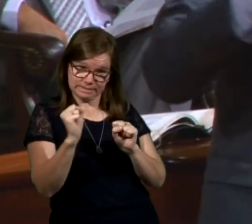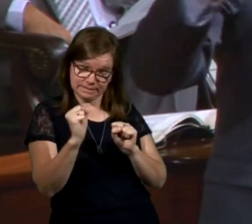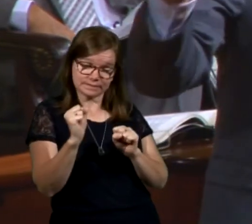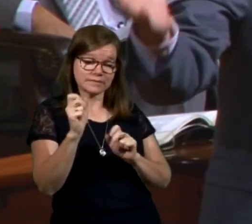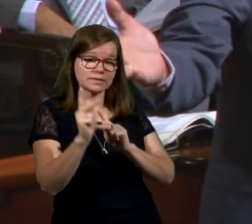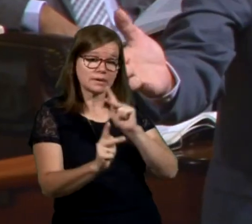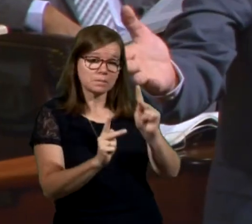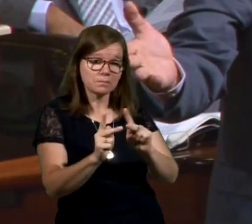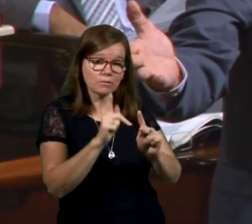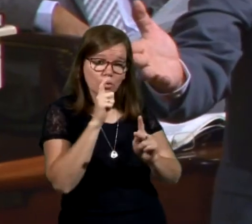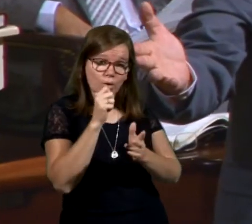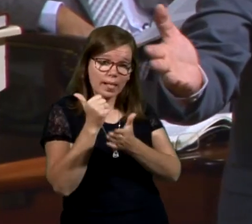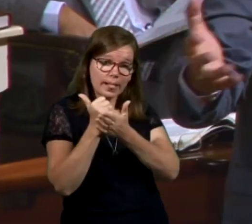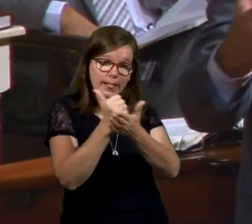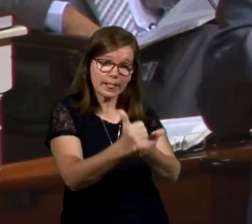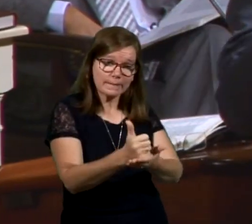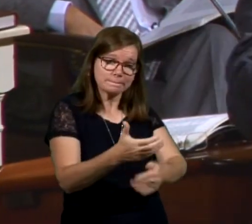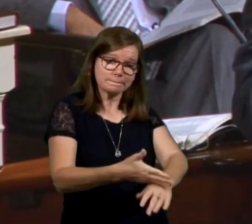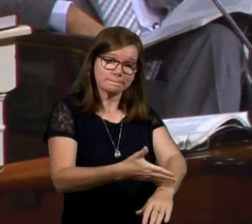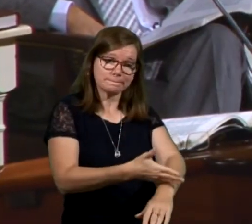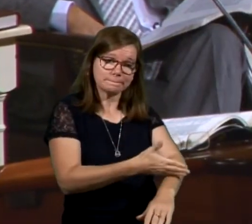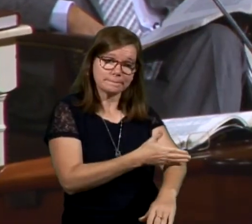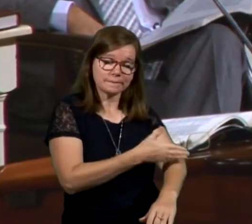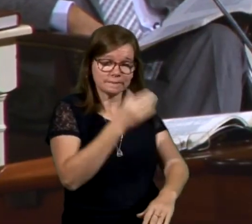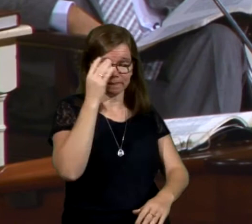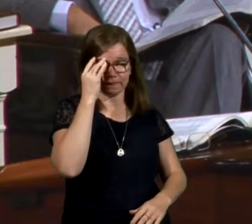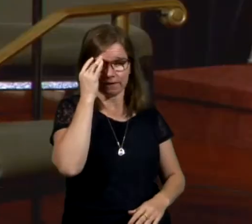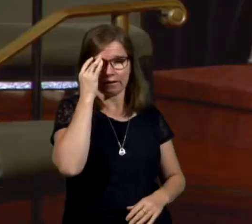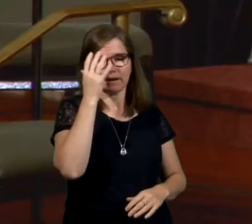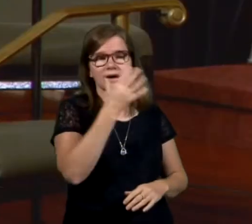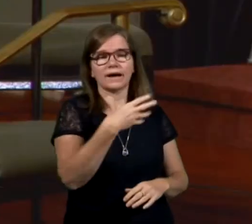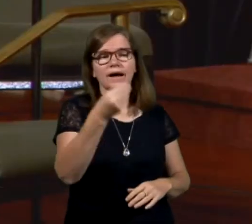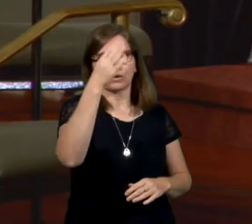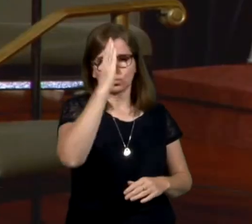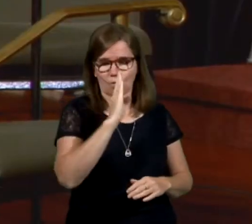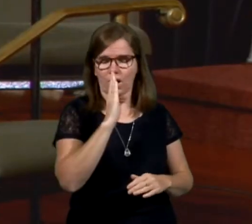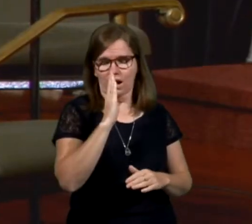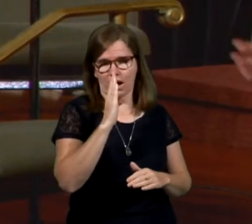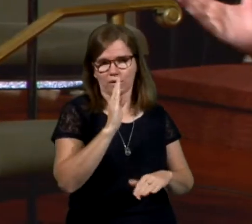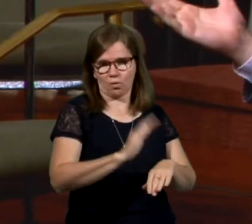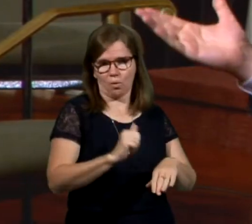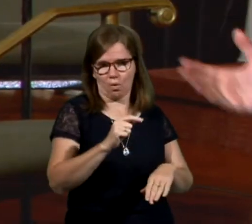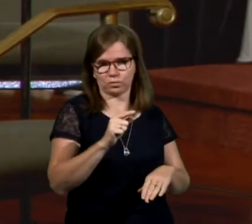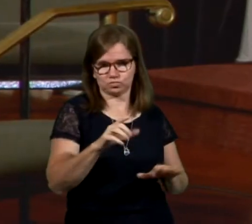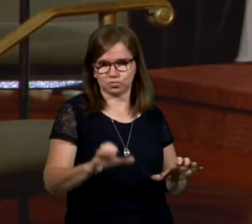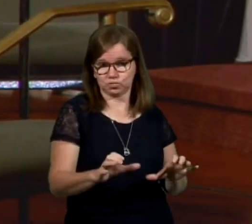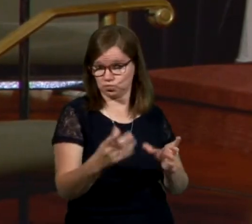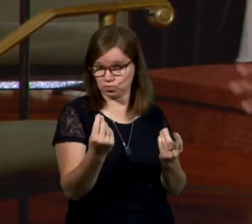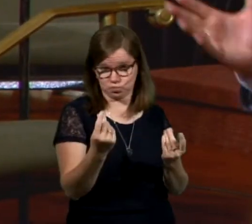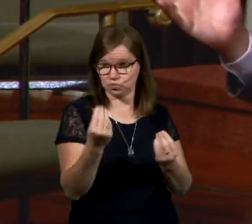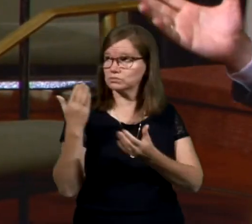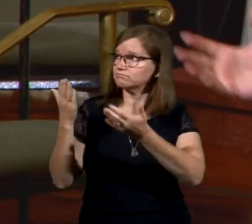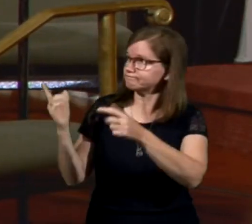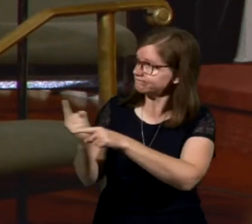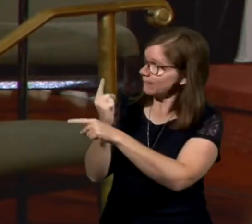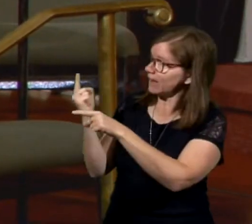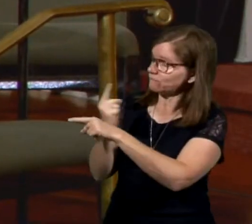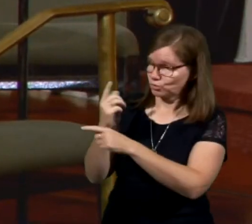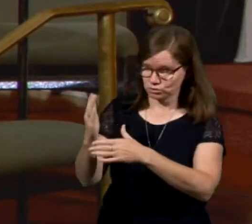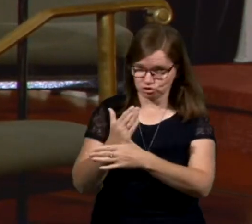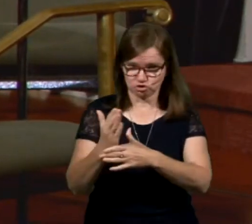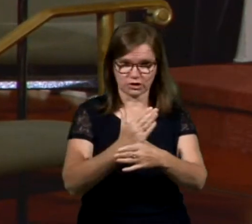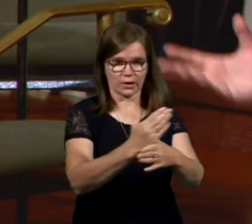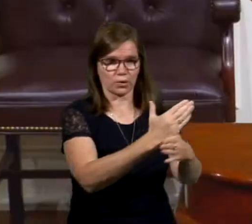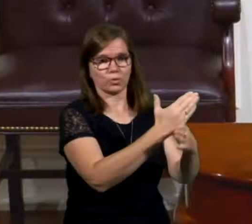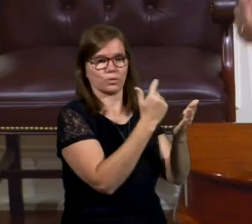you grow in Jesus. And that what God has called you to do. And that is to be faithful to him and share his gospel today.